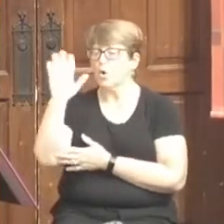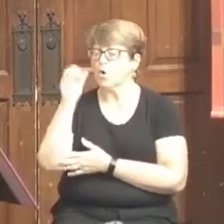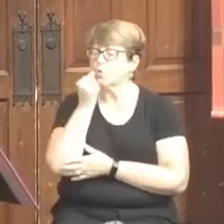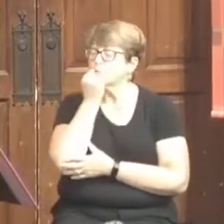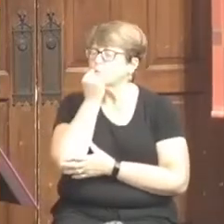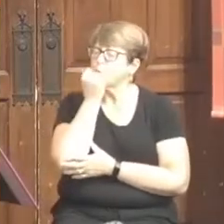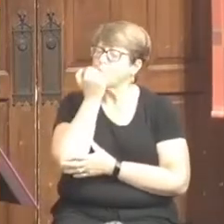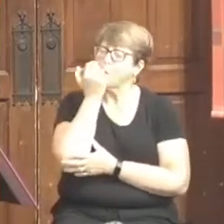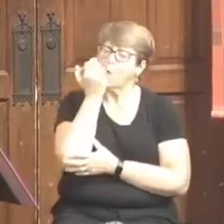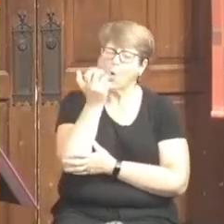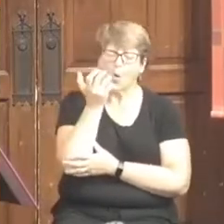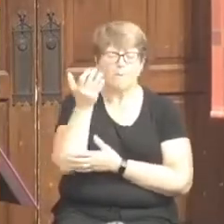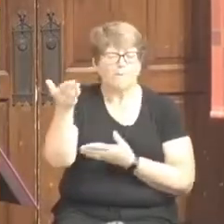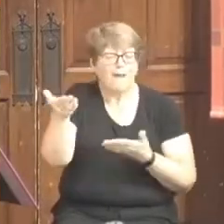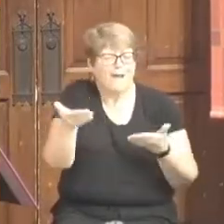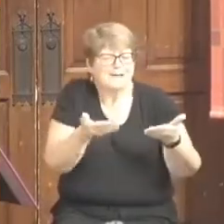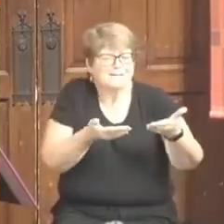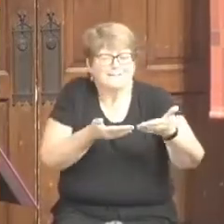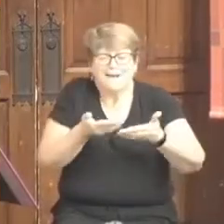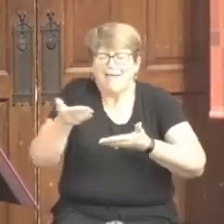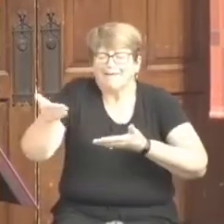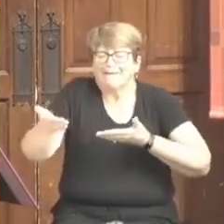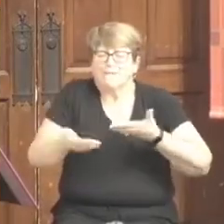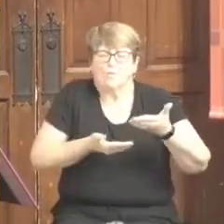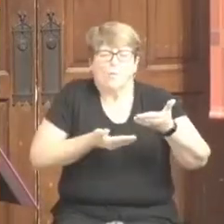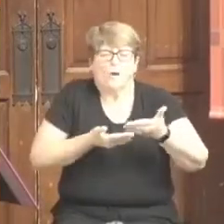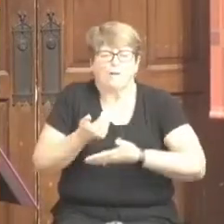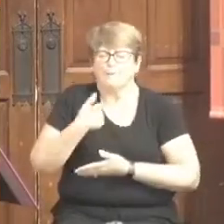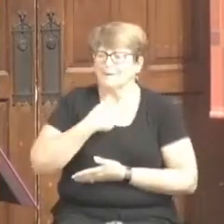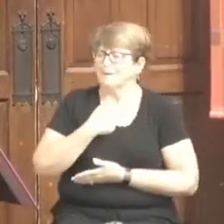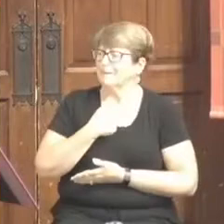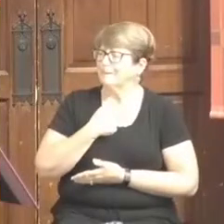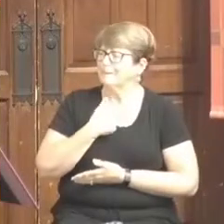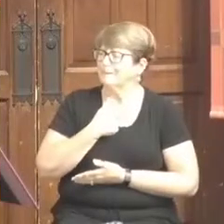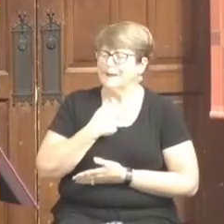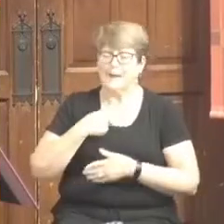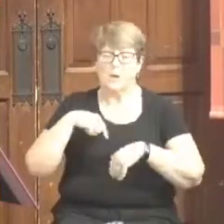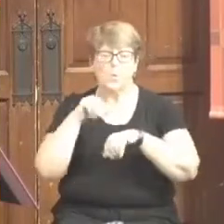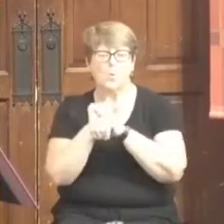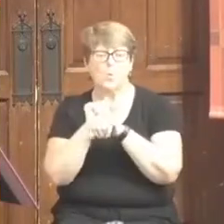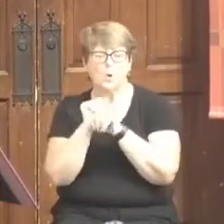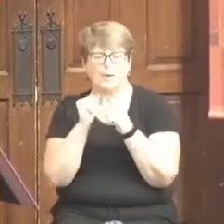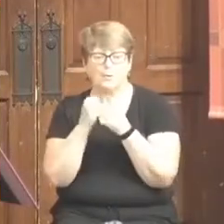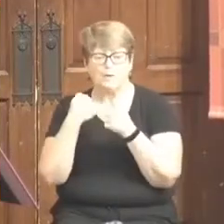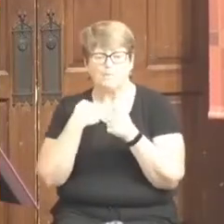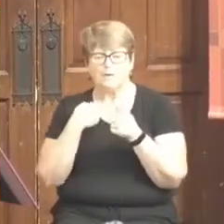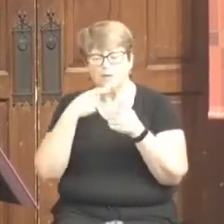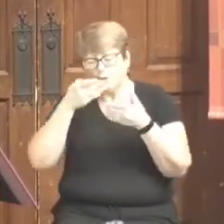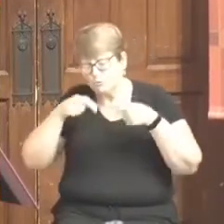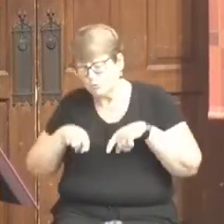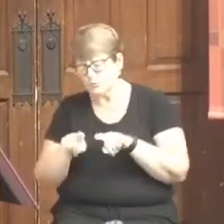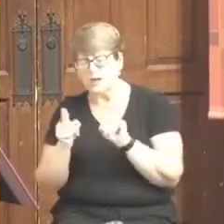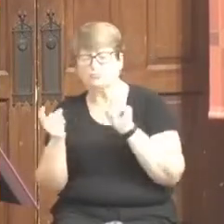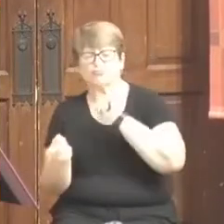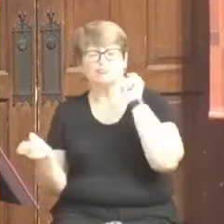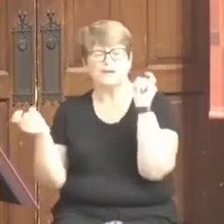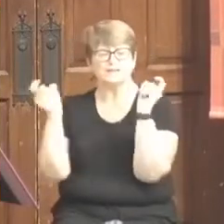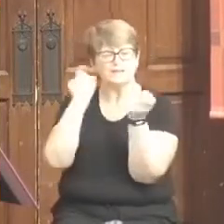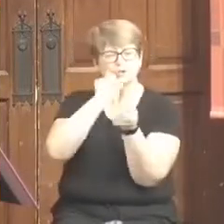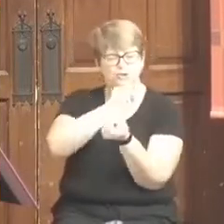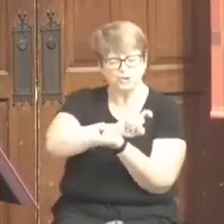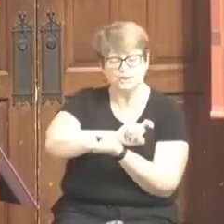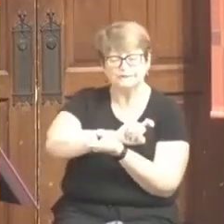hospitality of welcoming me, working with me in this time of transition, to